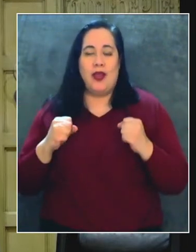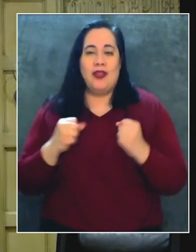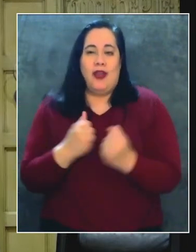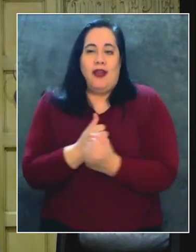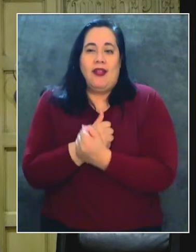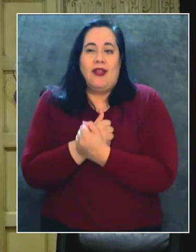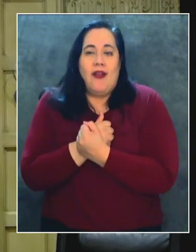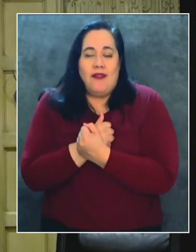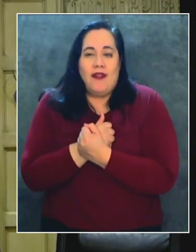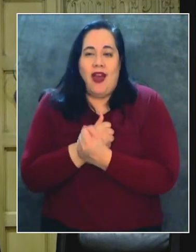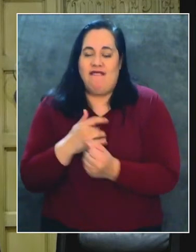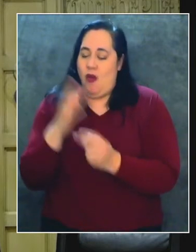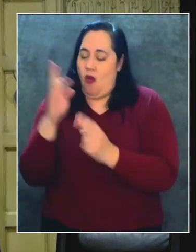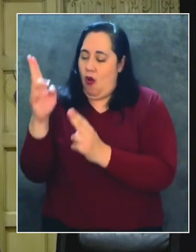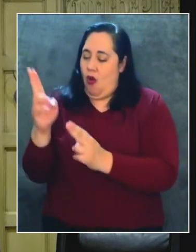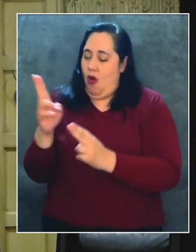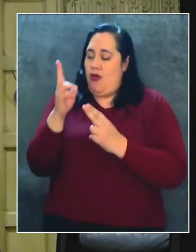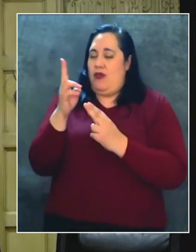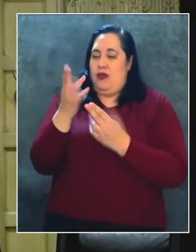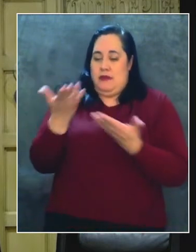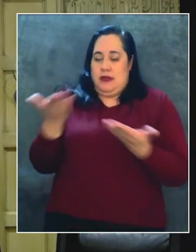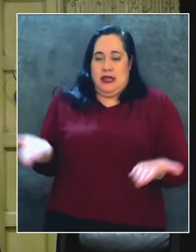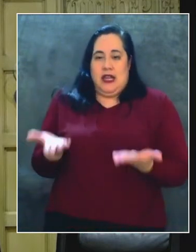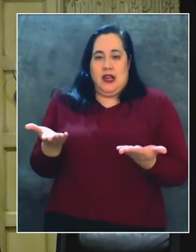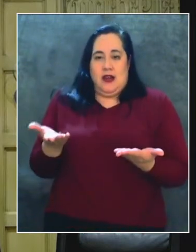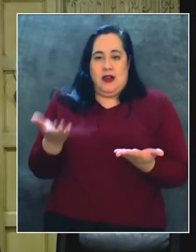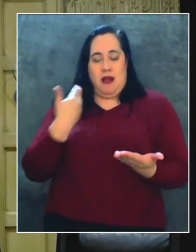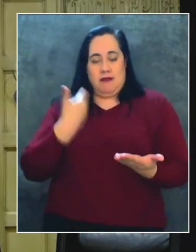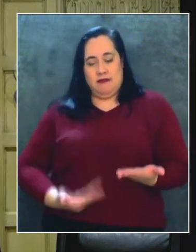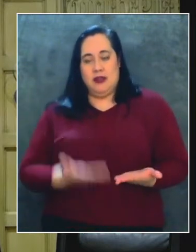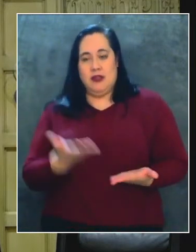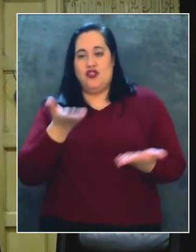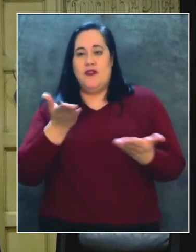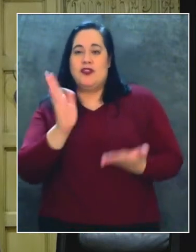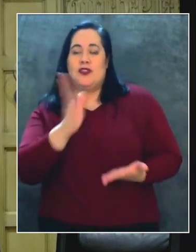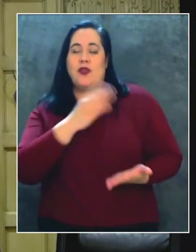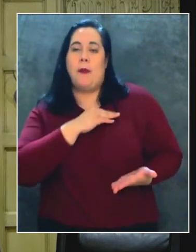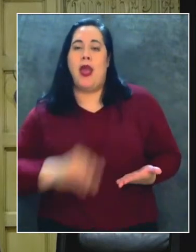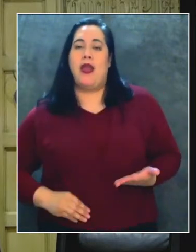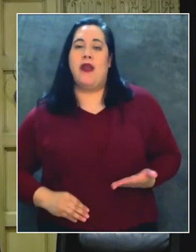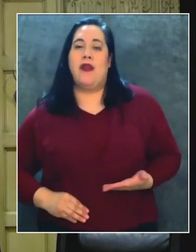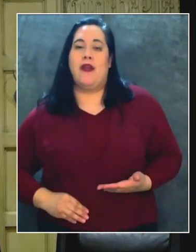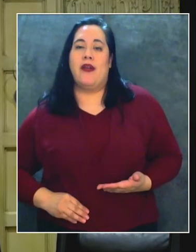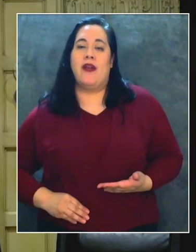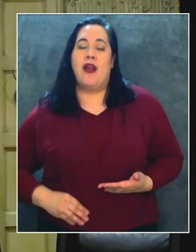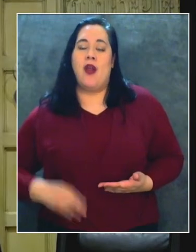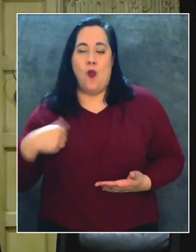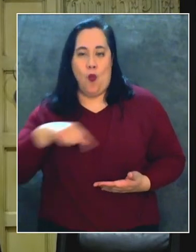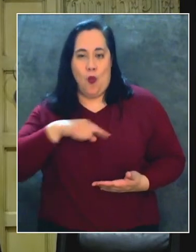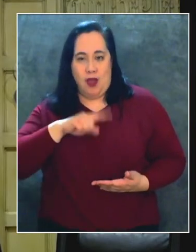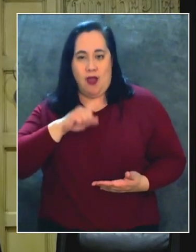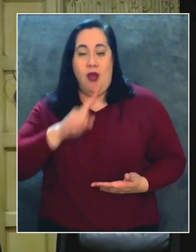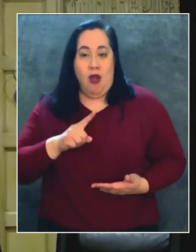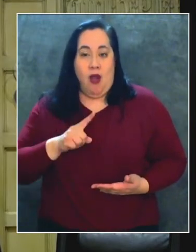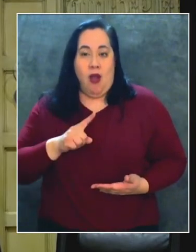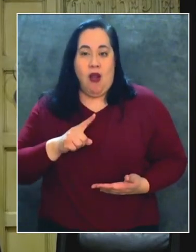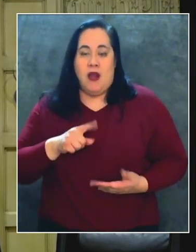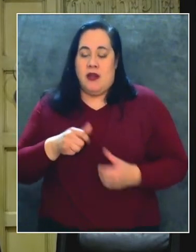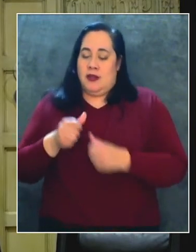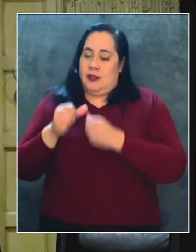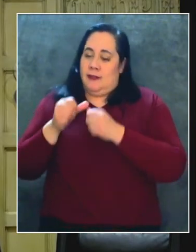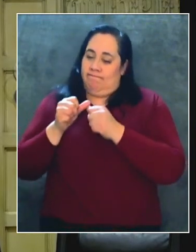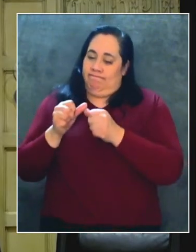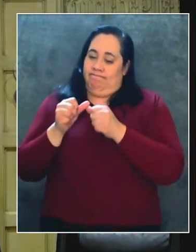Es un honor representarles como su alcalde y estamos, estamos marchando